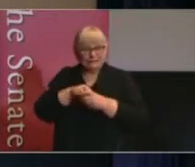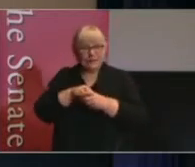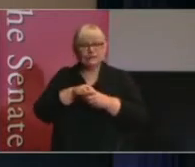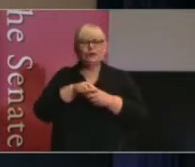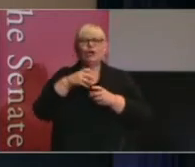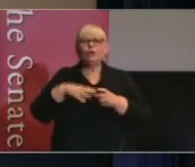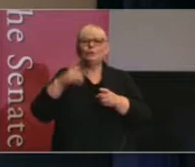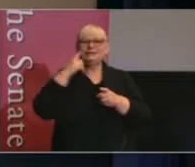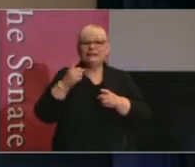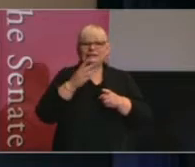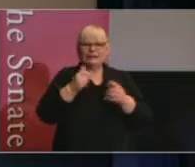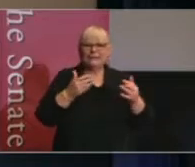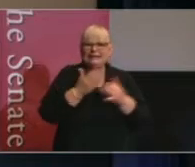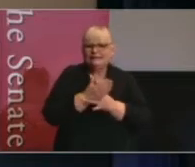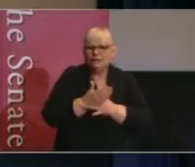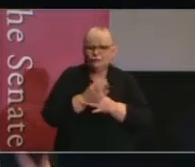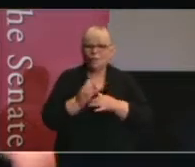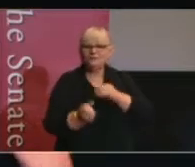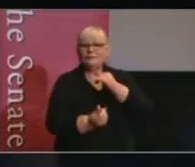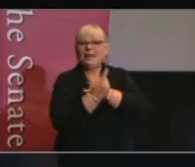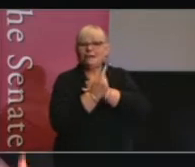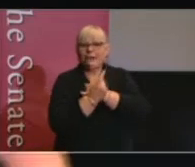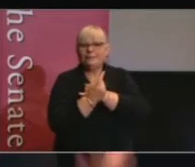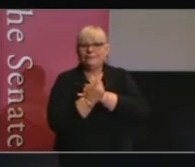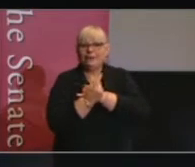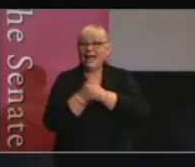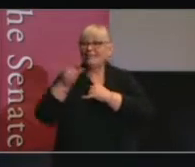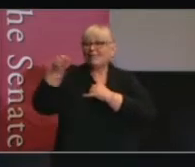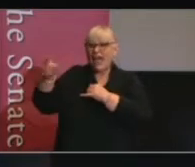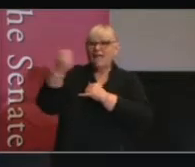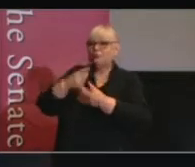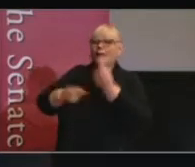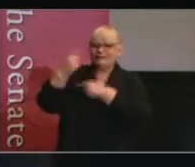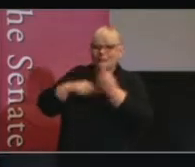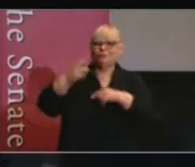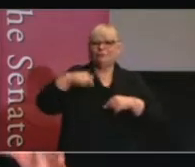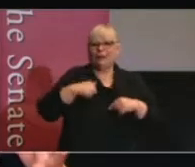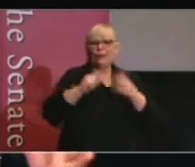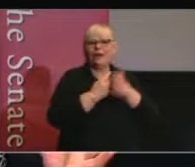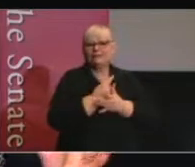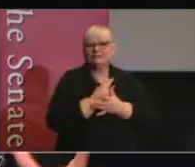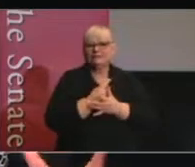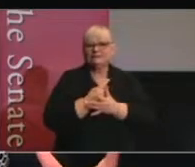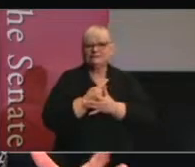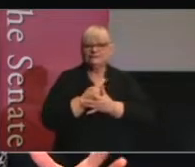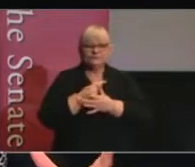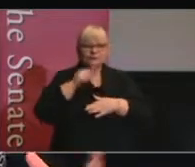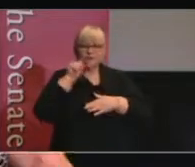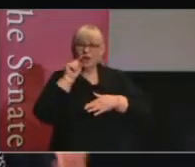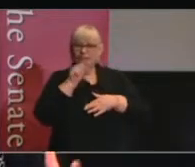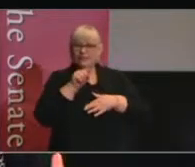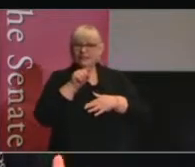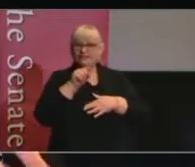for some kind of intervention or outcome and you need to be told about that as well. So this experience